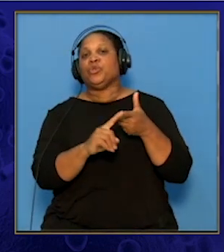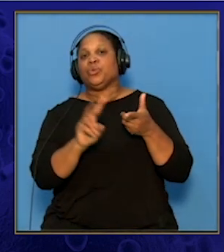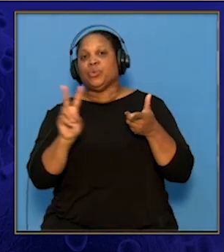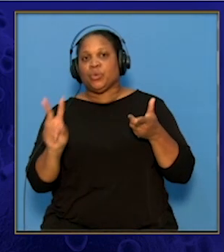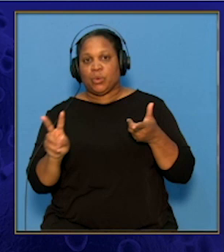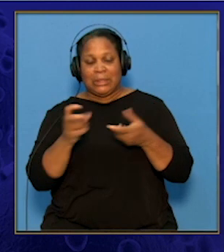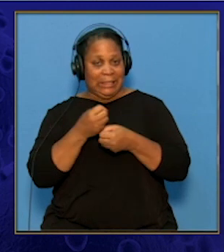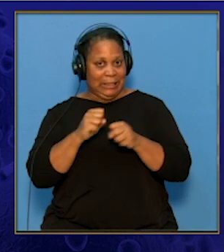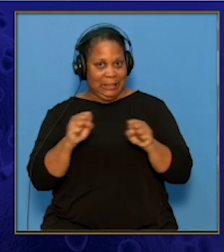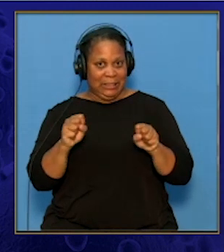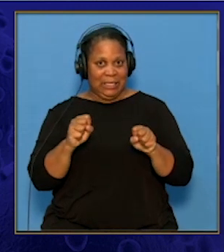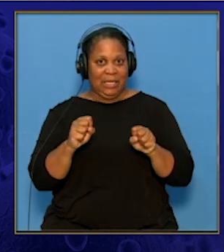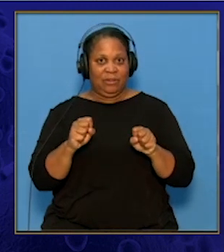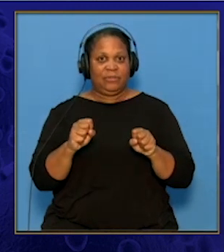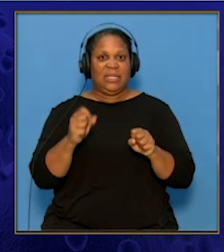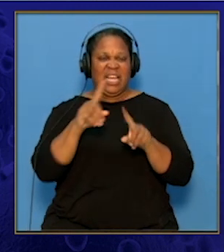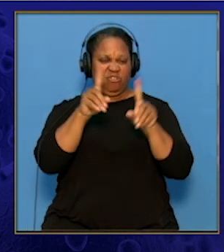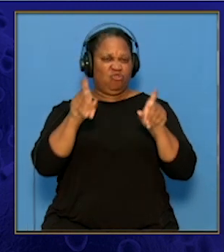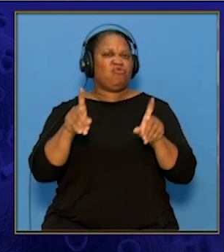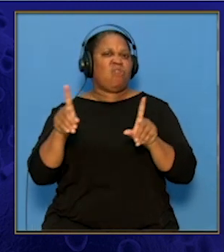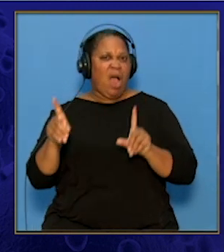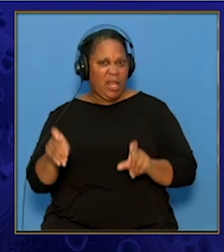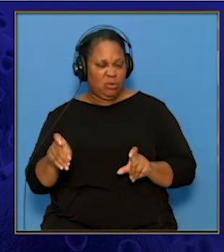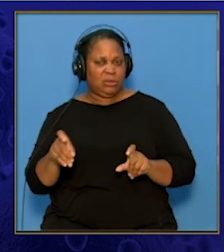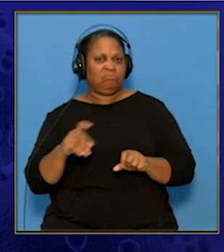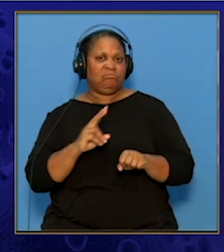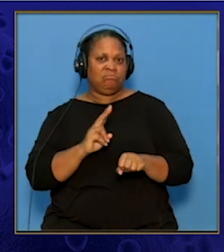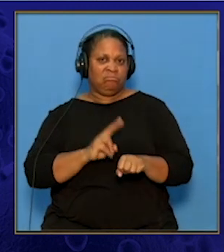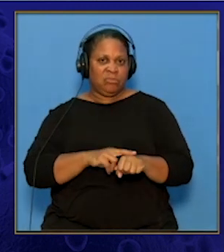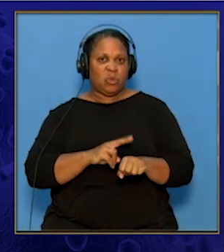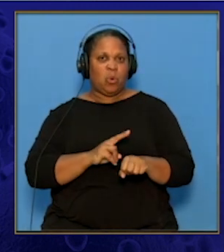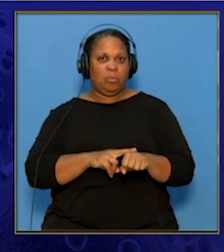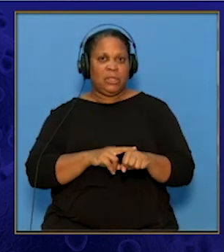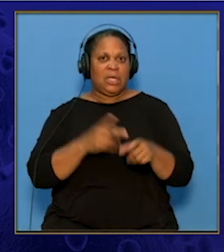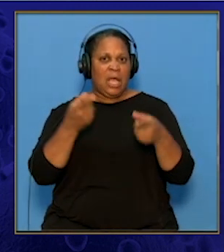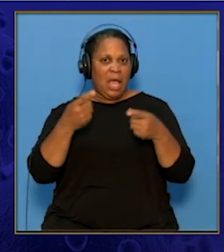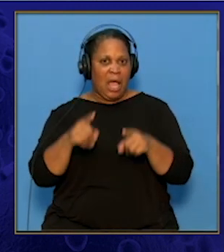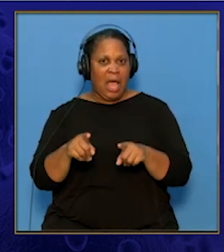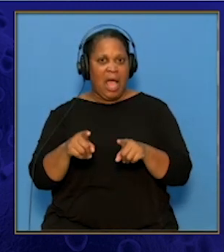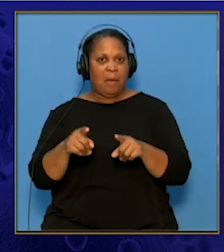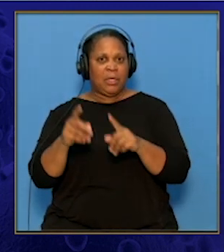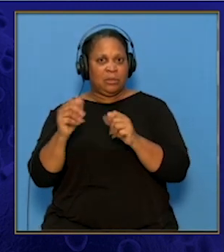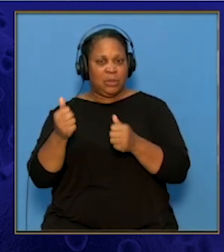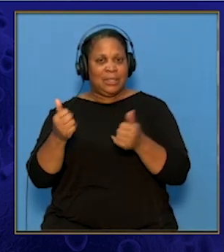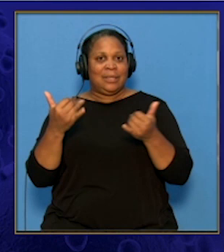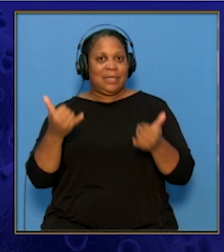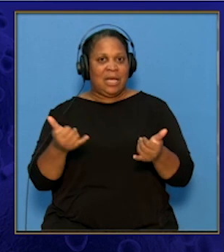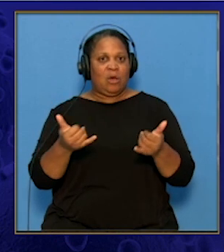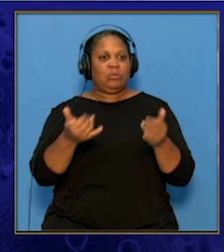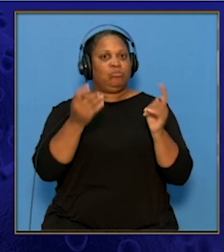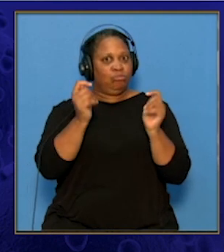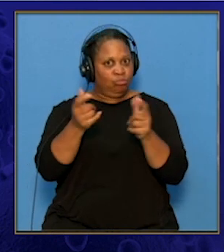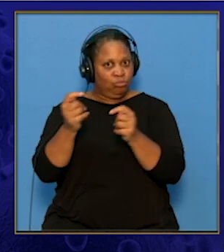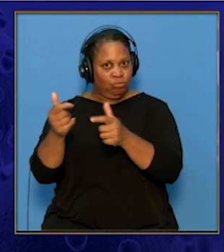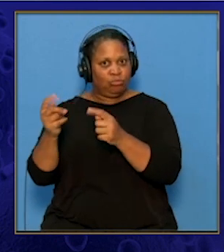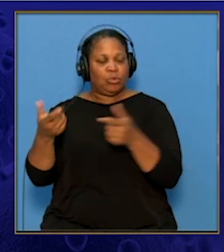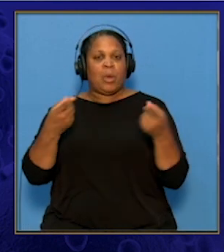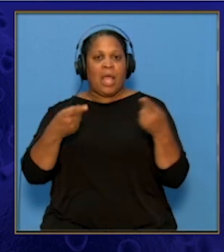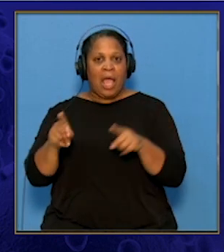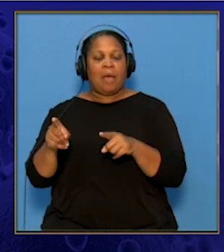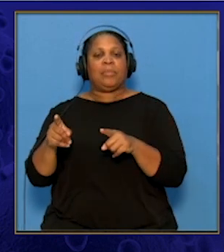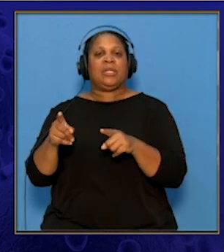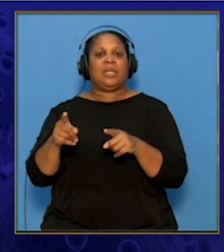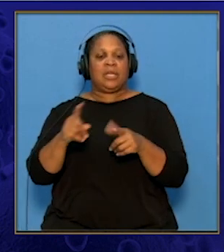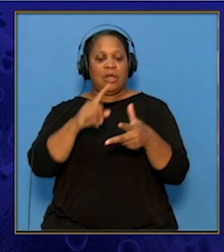safety and efficacy trials, which usually happen subsequently, happen concurrently. Other phase